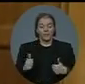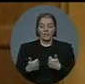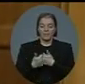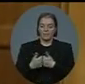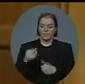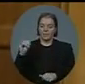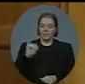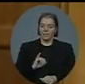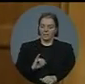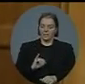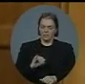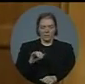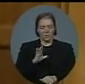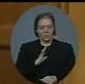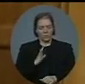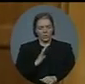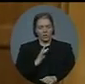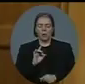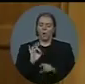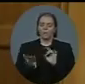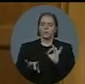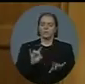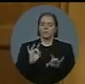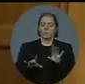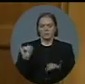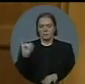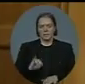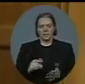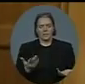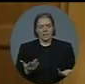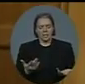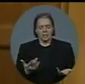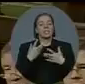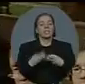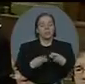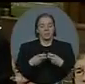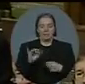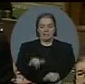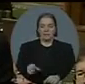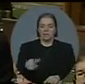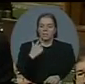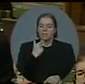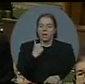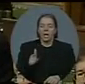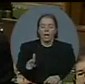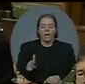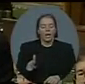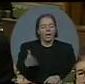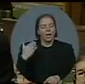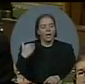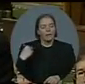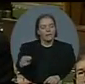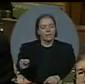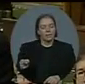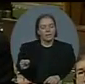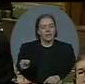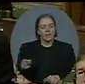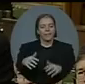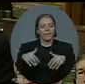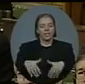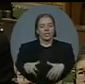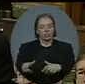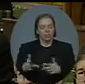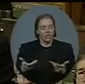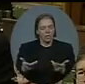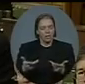want to change the rules so they can handpick which immigrants get into Canada? That member should tell us why he voted to impose